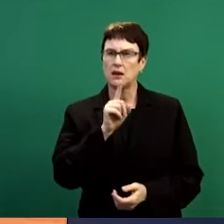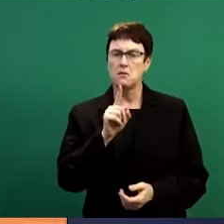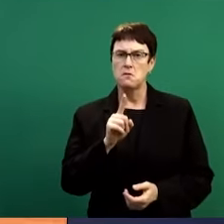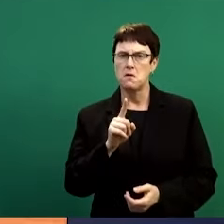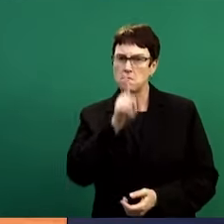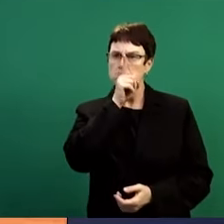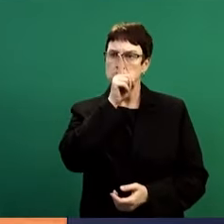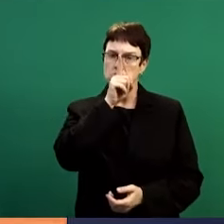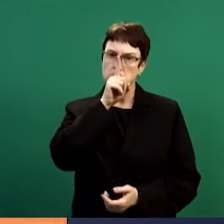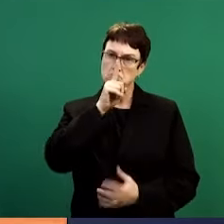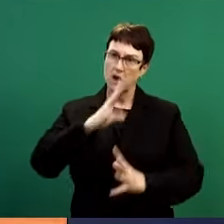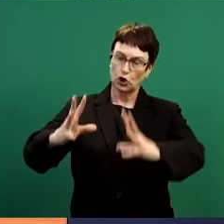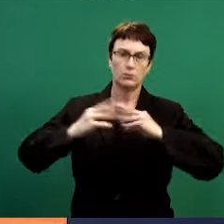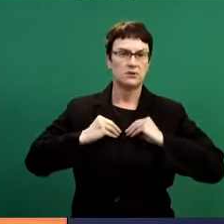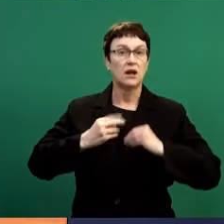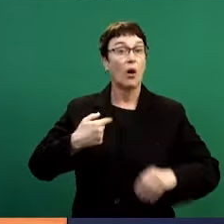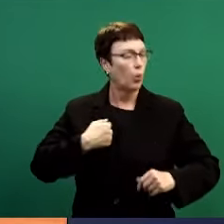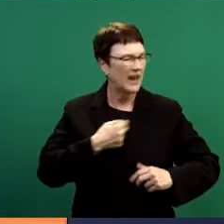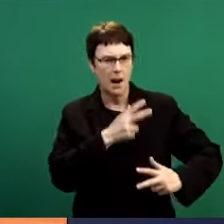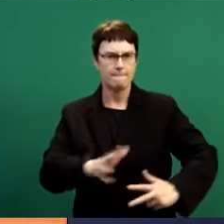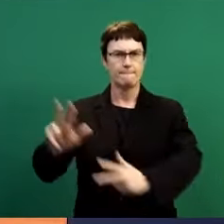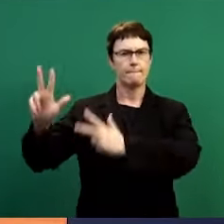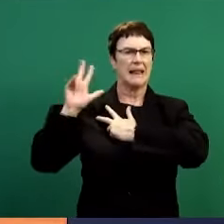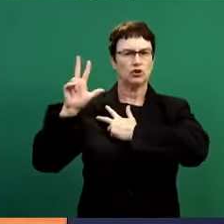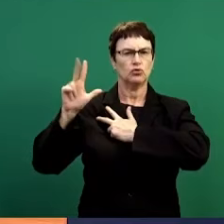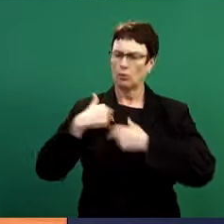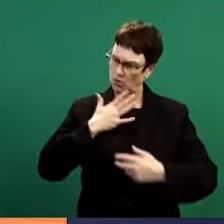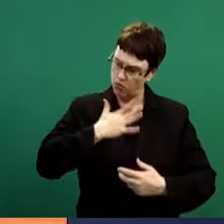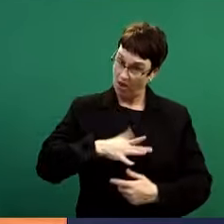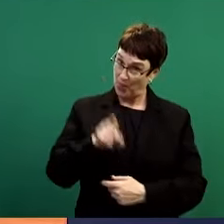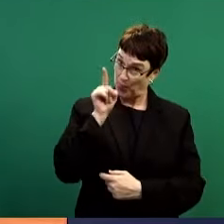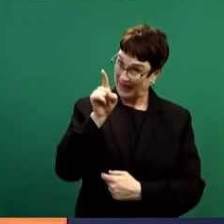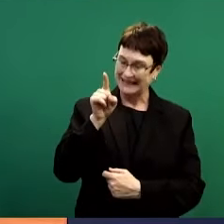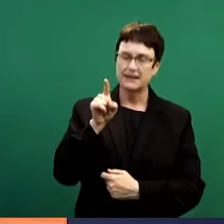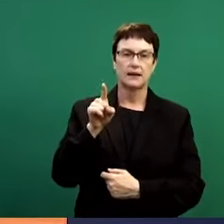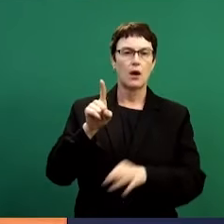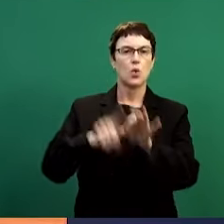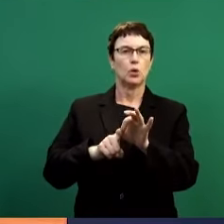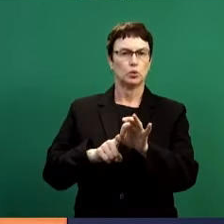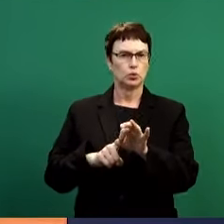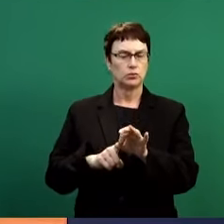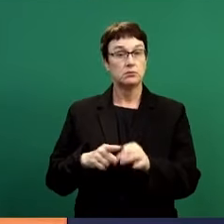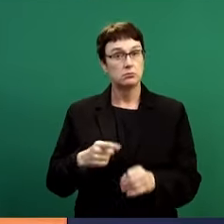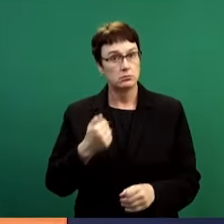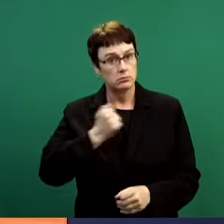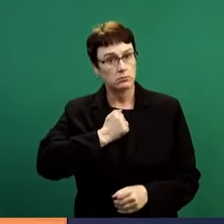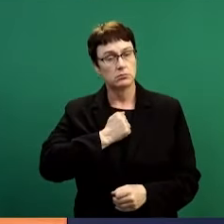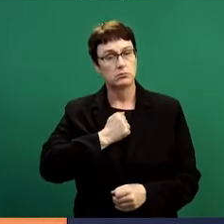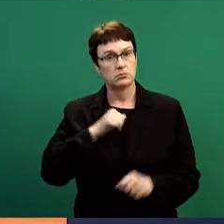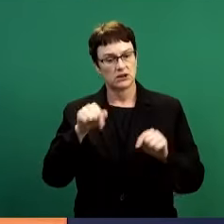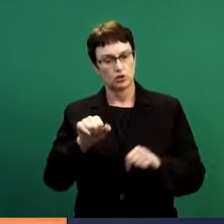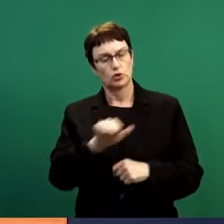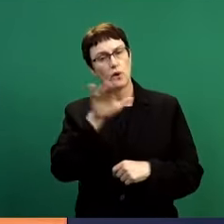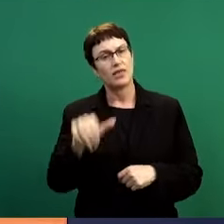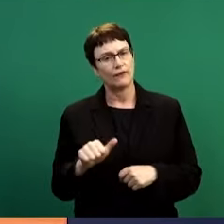We actually pledged our commitment to the code. That pledge is on the website of the South